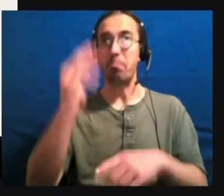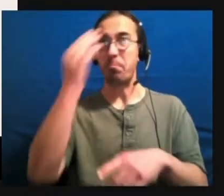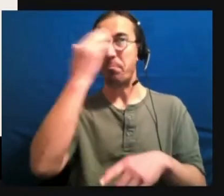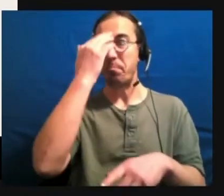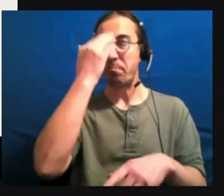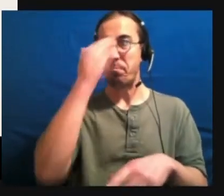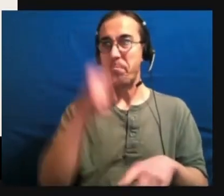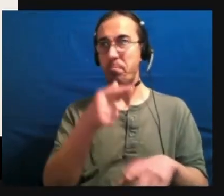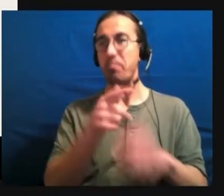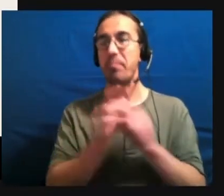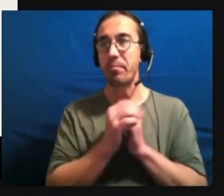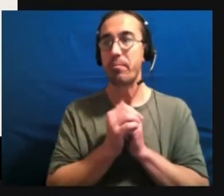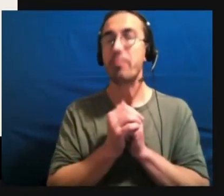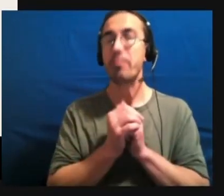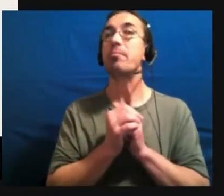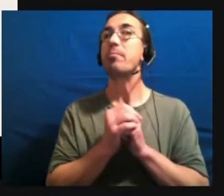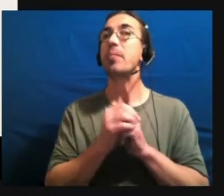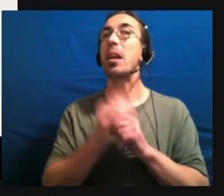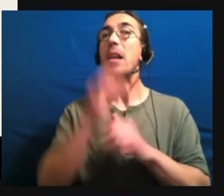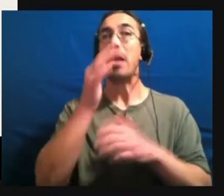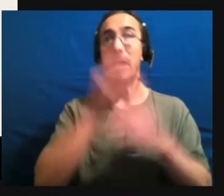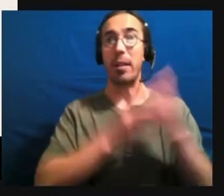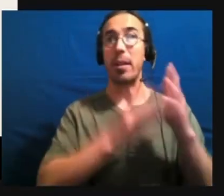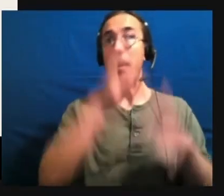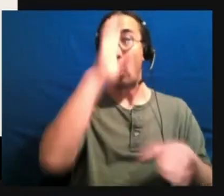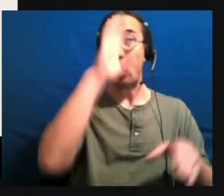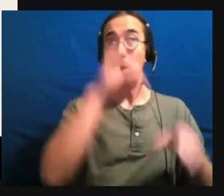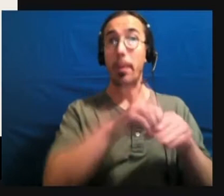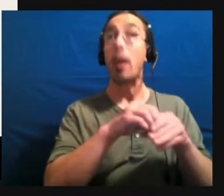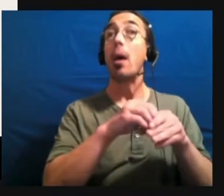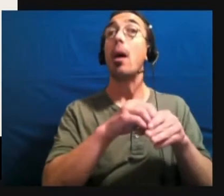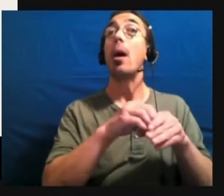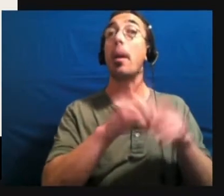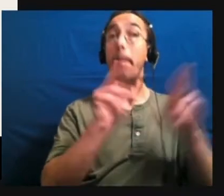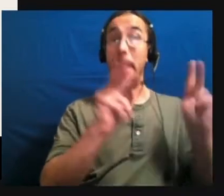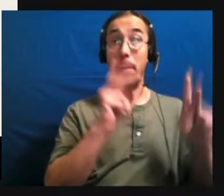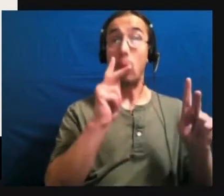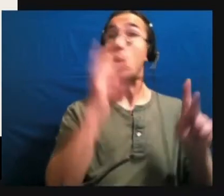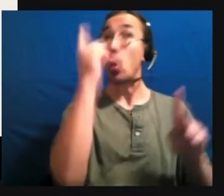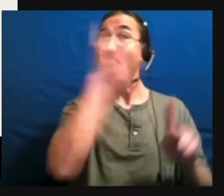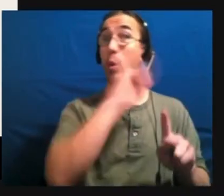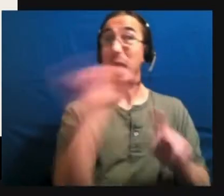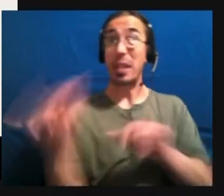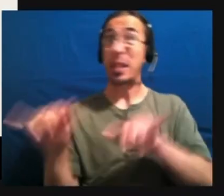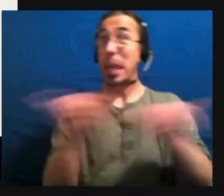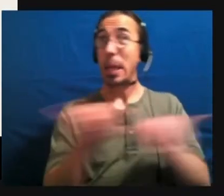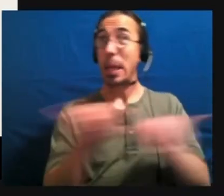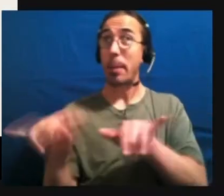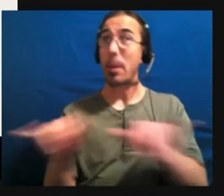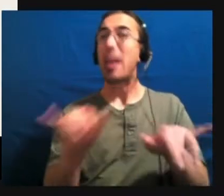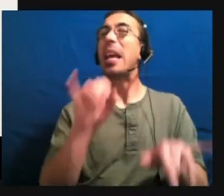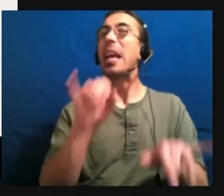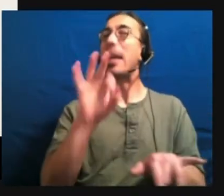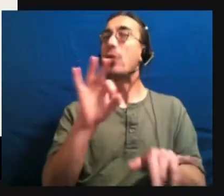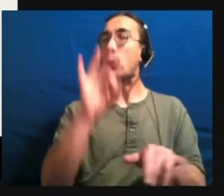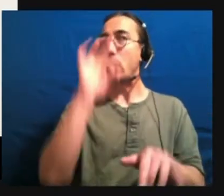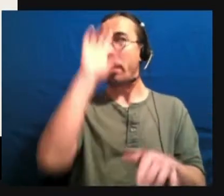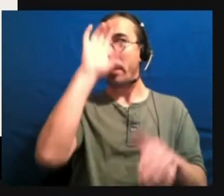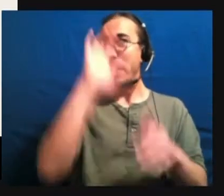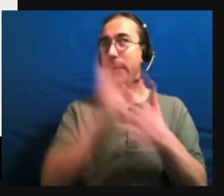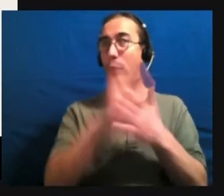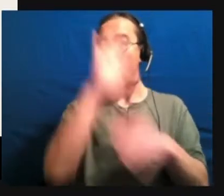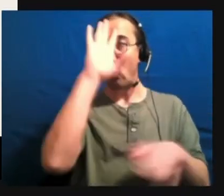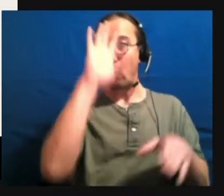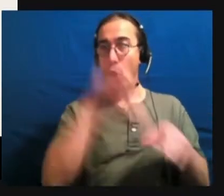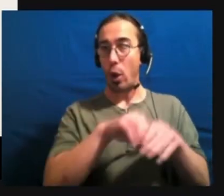And there are some autistic people who look like that. But if that's your definition of autistic, then you're going to miss an autistic who looks